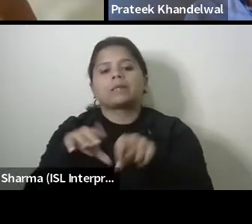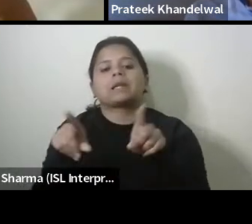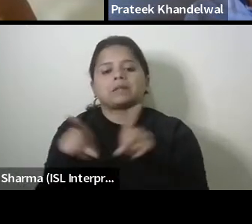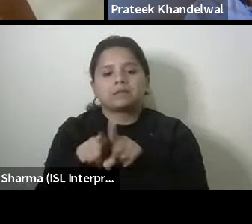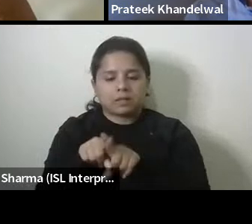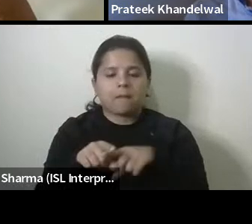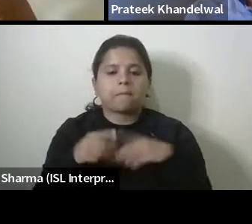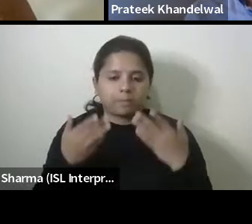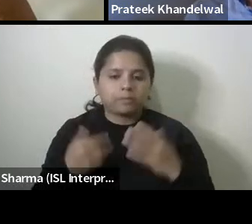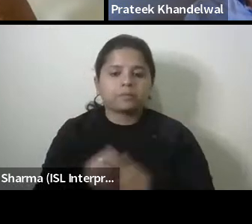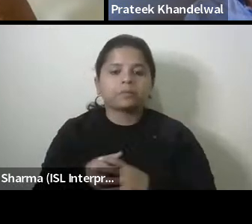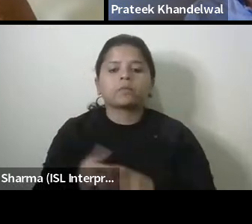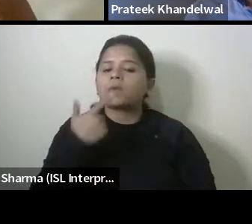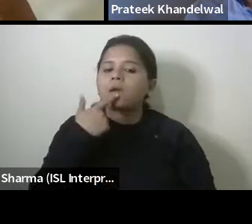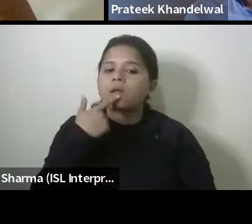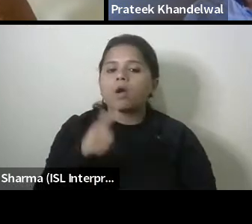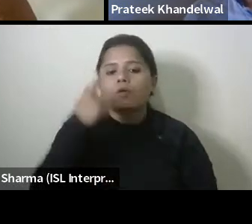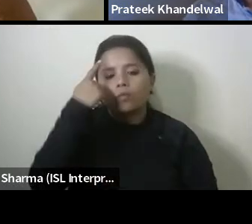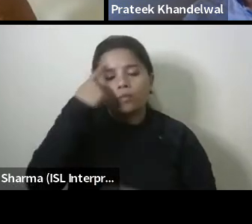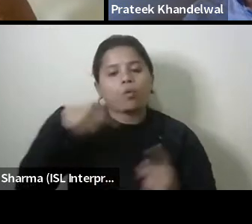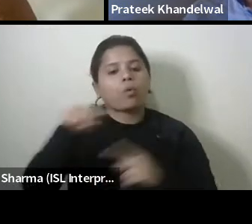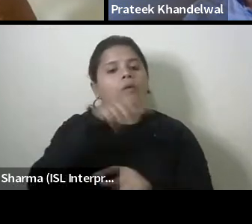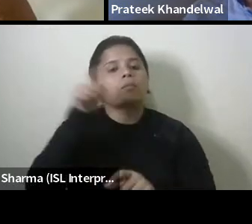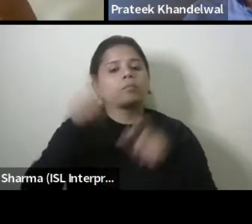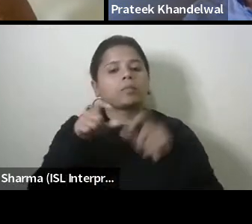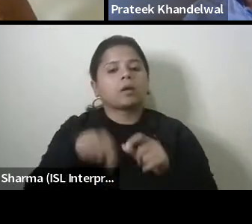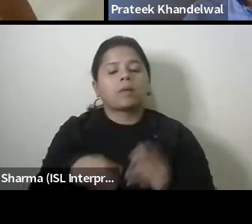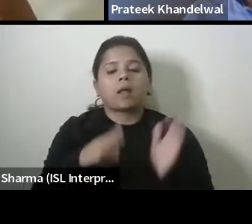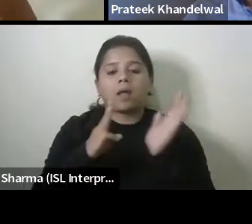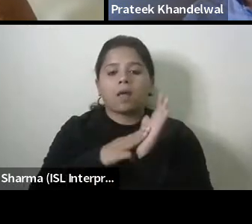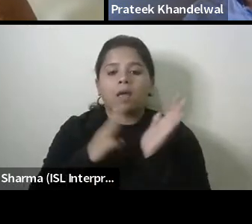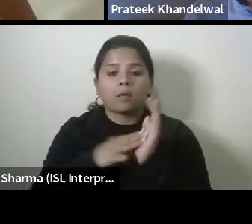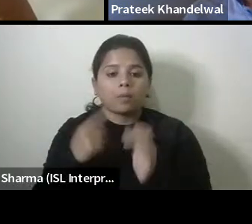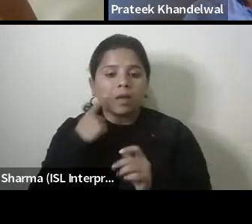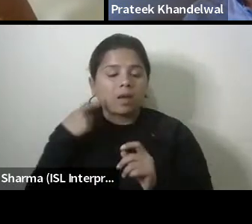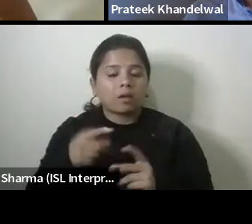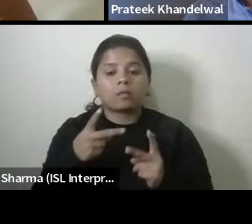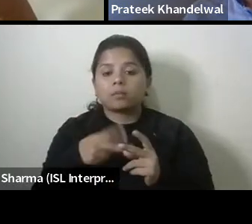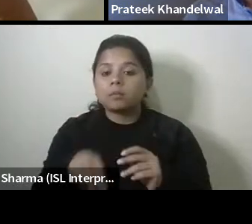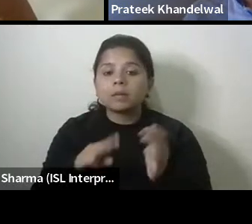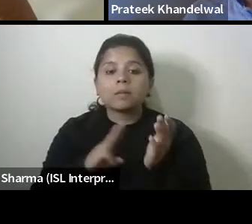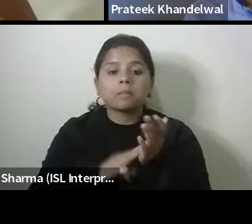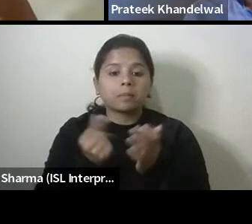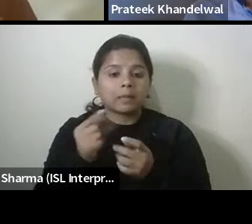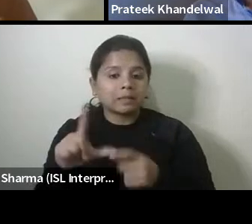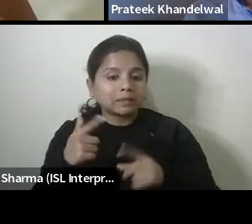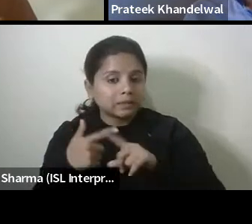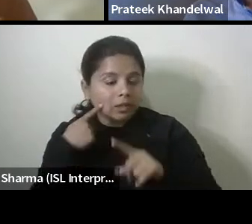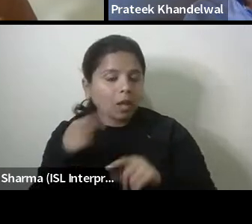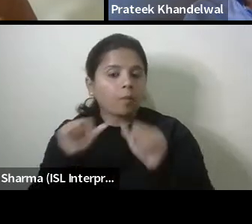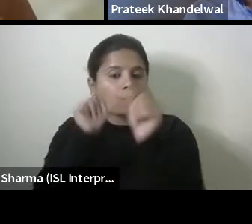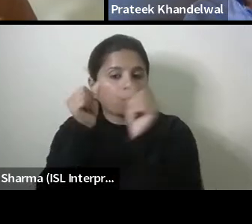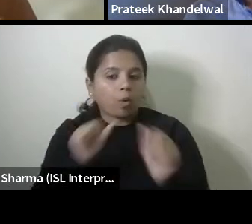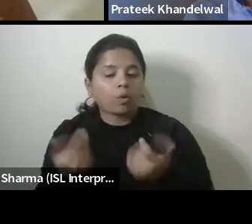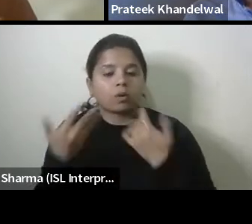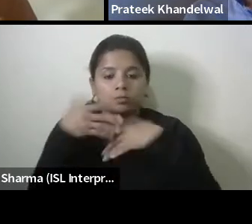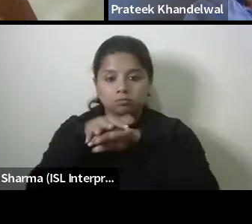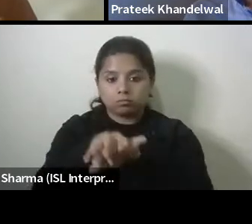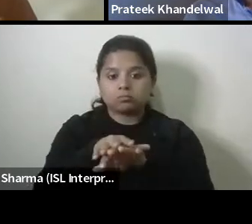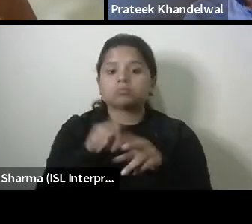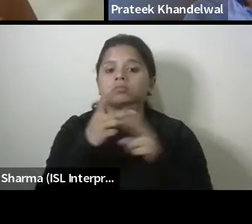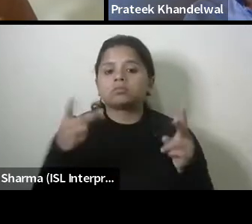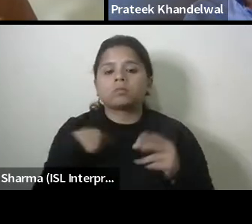allow for these open spaces so mmi multimodal integration at the metro station was something that utipic uh